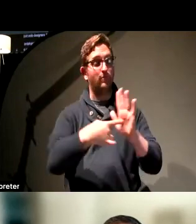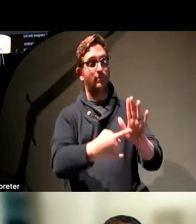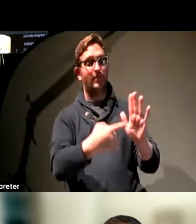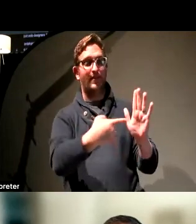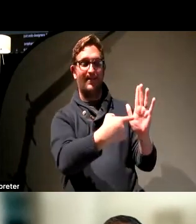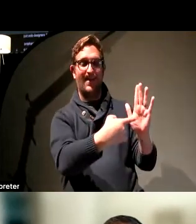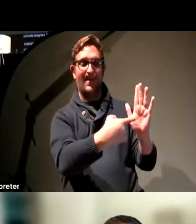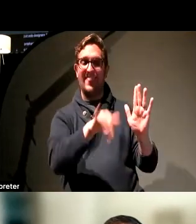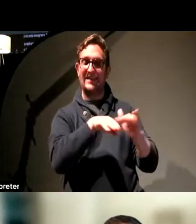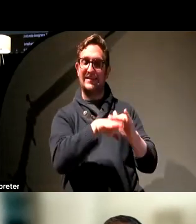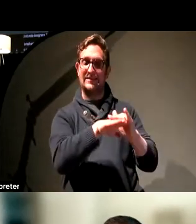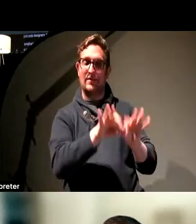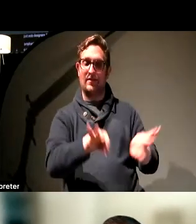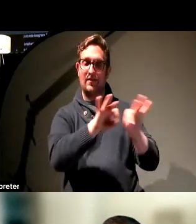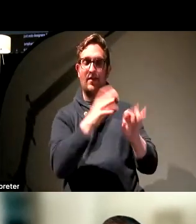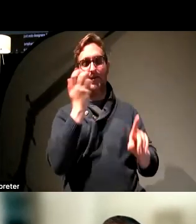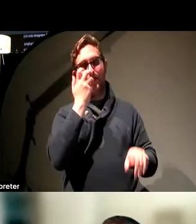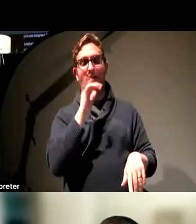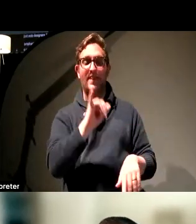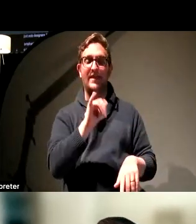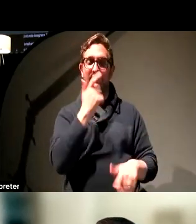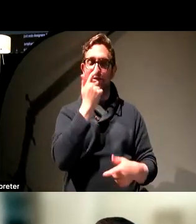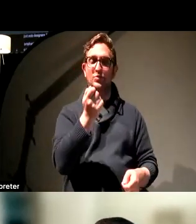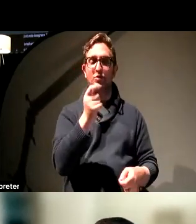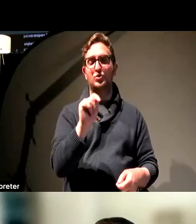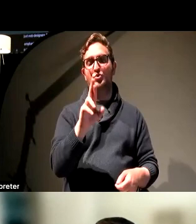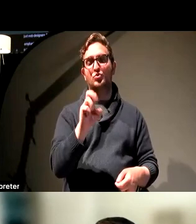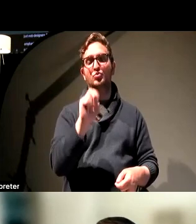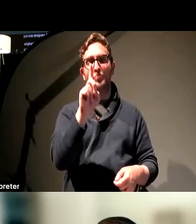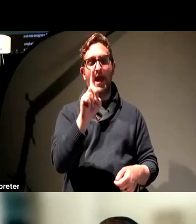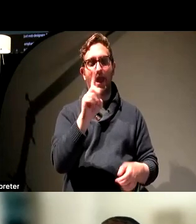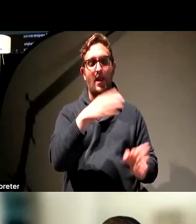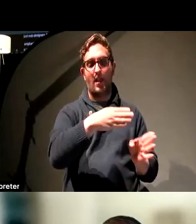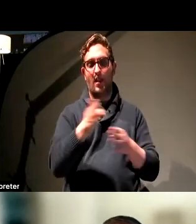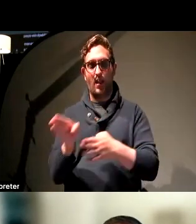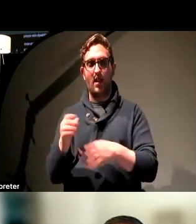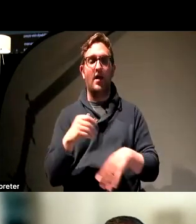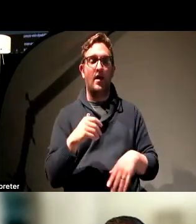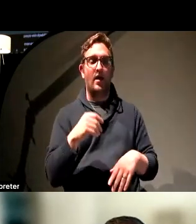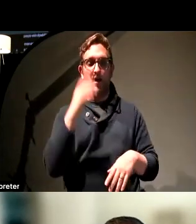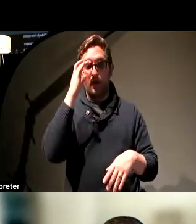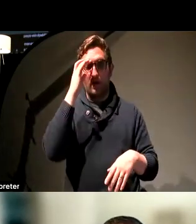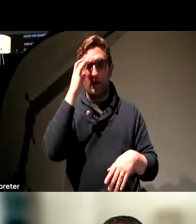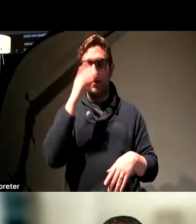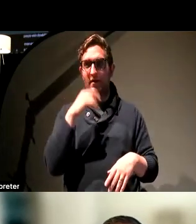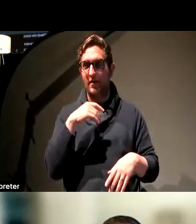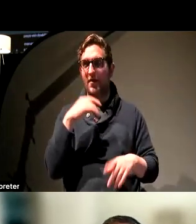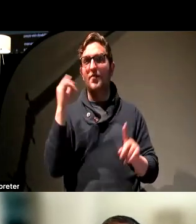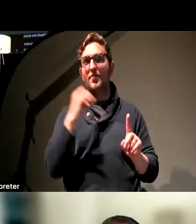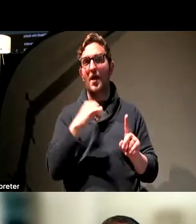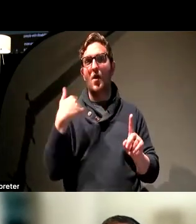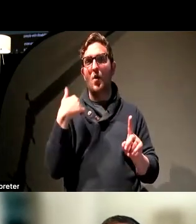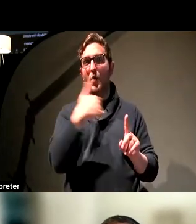that's been an interesting trend. It does look like we're at time. I know there are a couple of questions hanging, and I apologize. But we